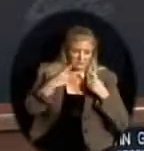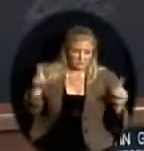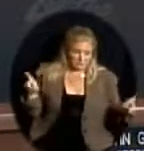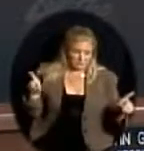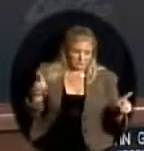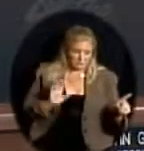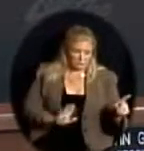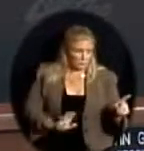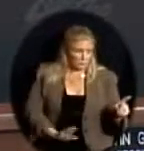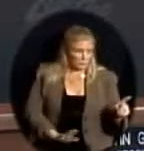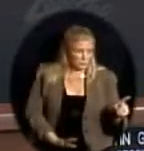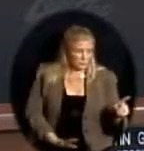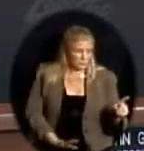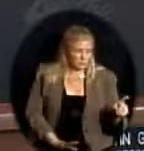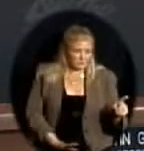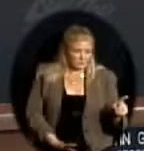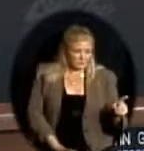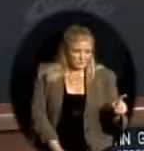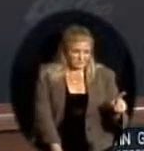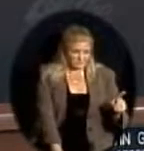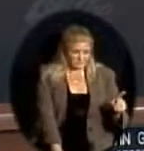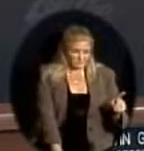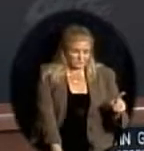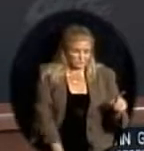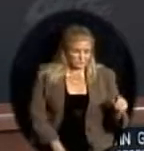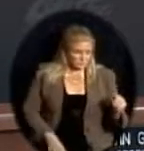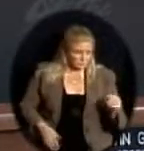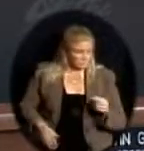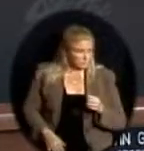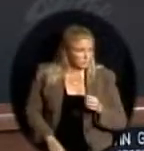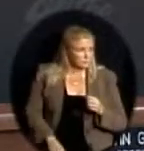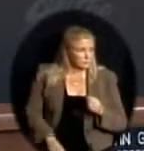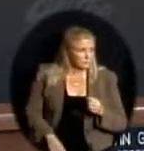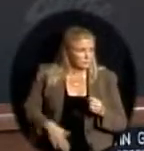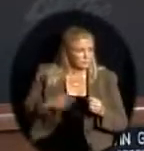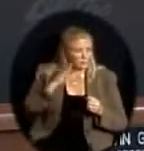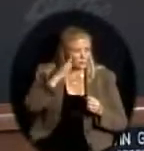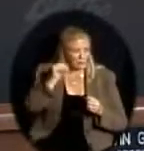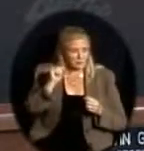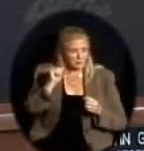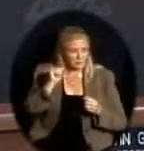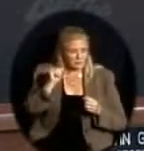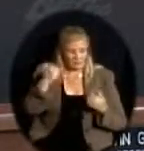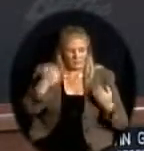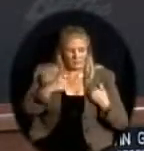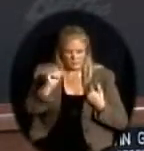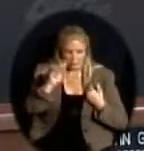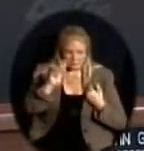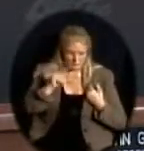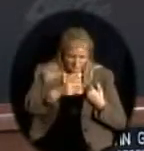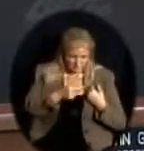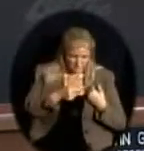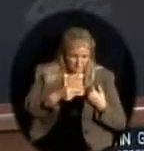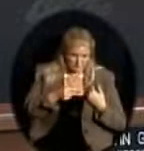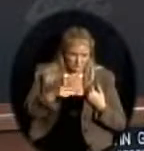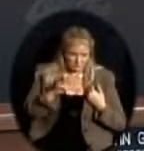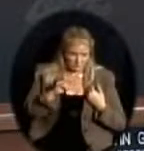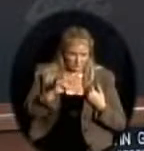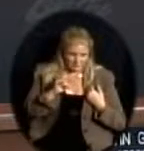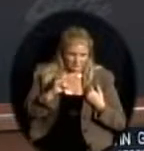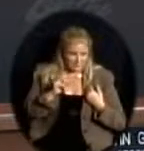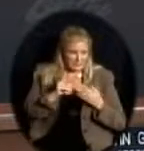district. And I just wanted to put on the record here, and if you refer to the August 17th minutes that you have in your consent agenda, some things that the mayor